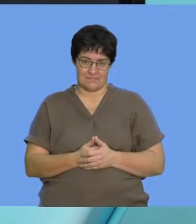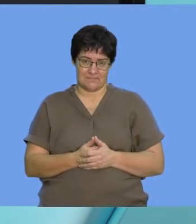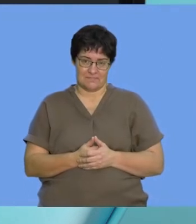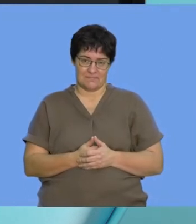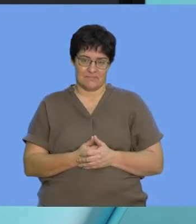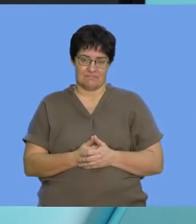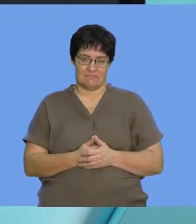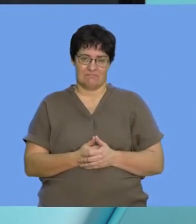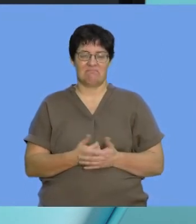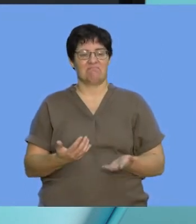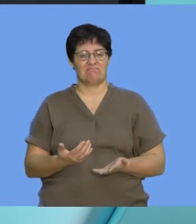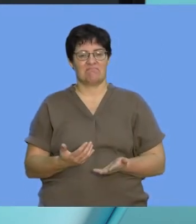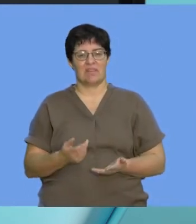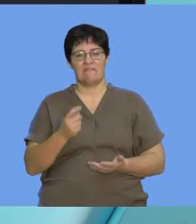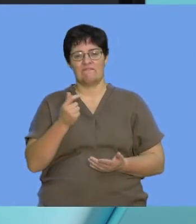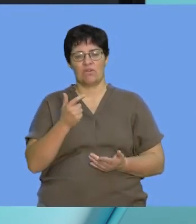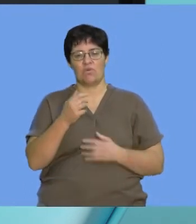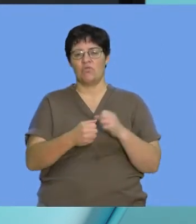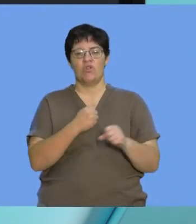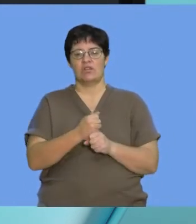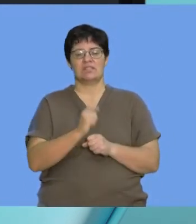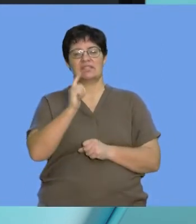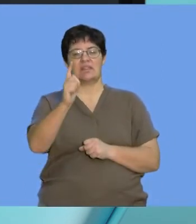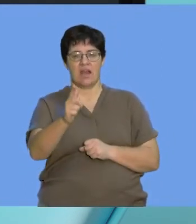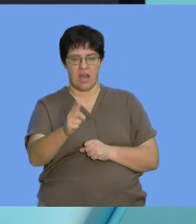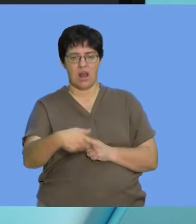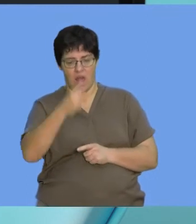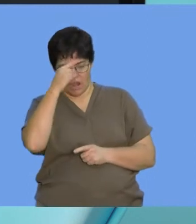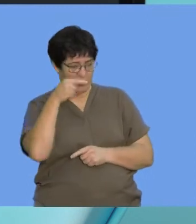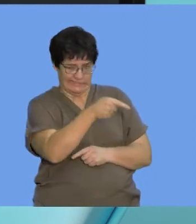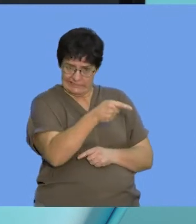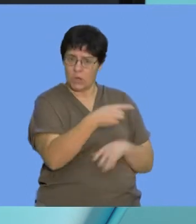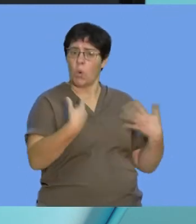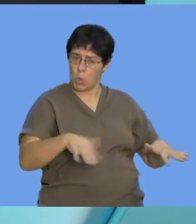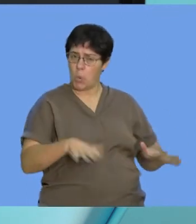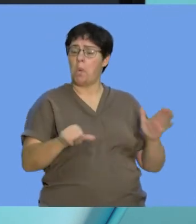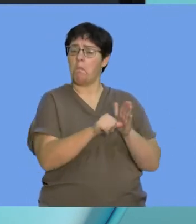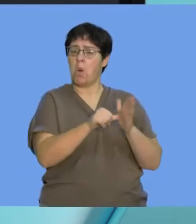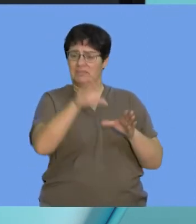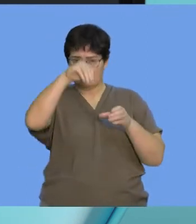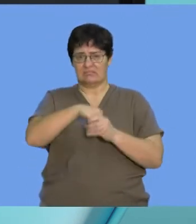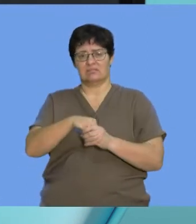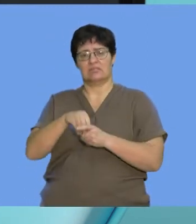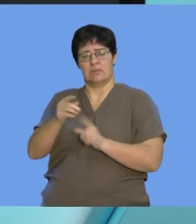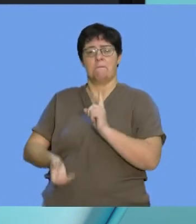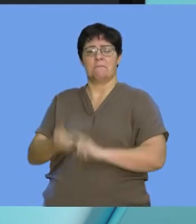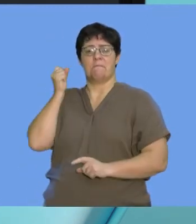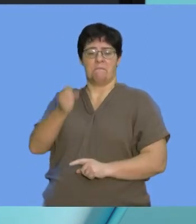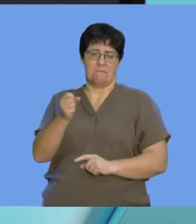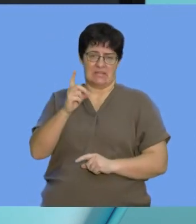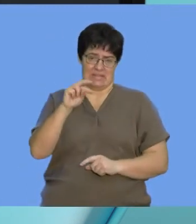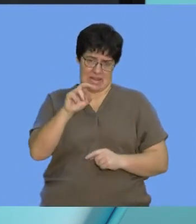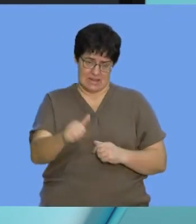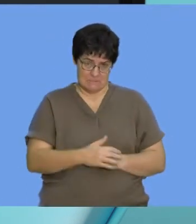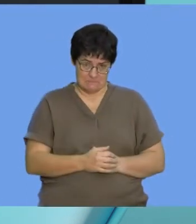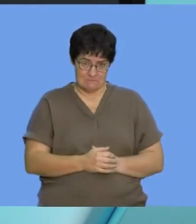And only after a few years had gone was she recognized as a significant contributor to this discovery.